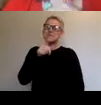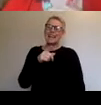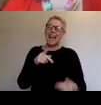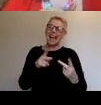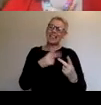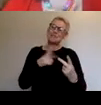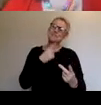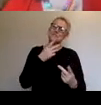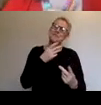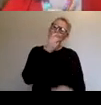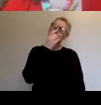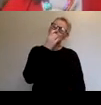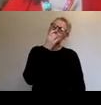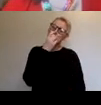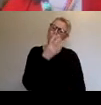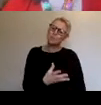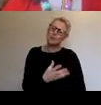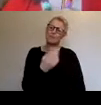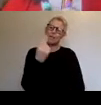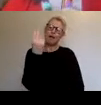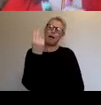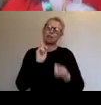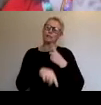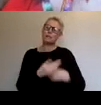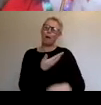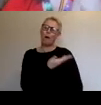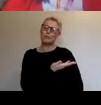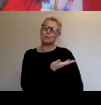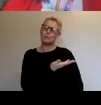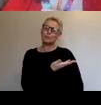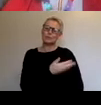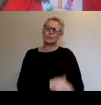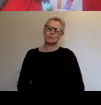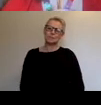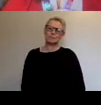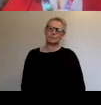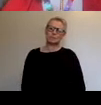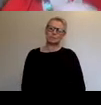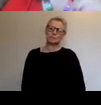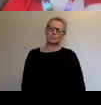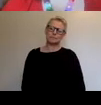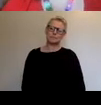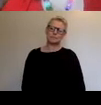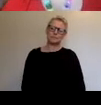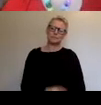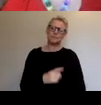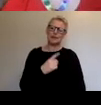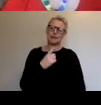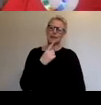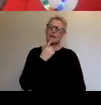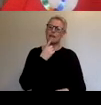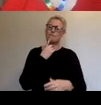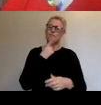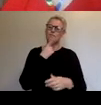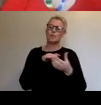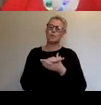responses to the pandemic. There's like this piece by Matthew Bourne, The Red Shoes at Home, which was a completely gorgeous example